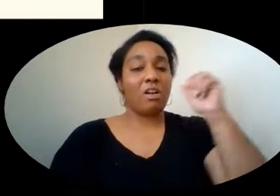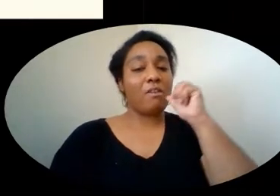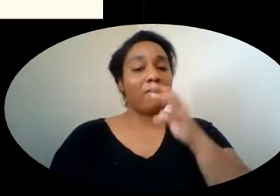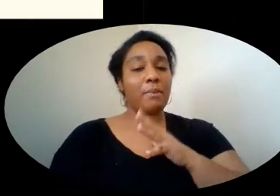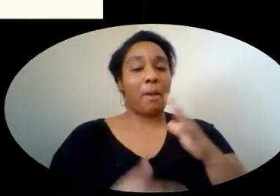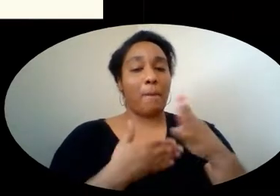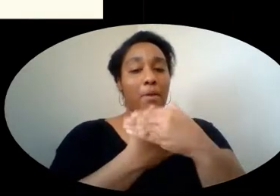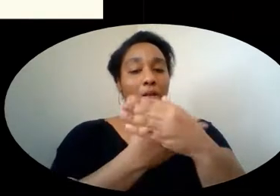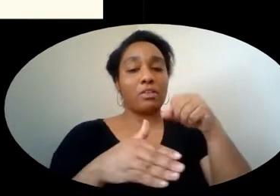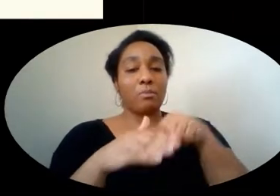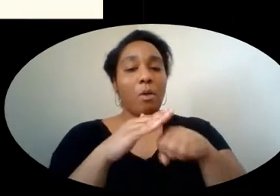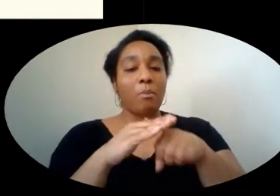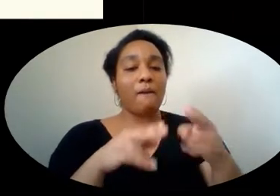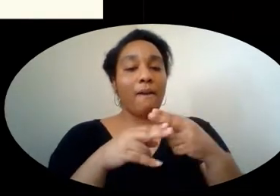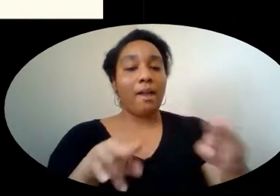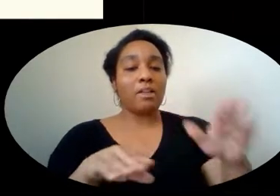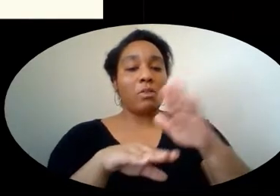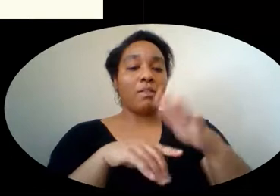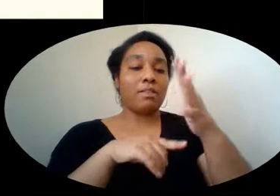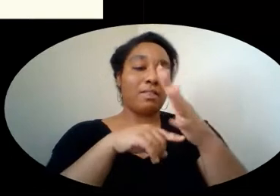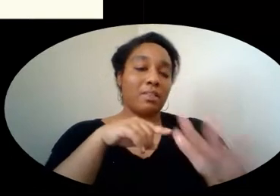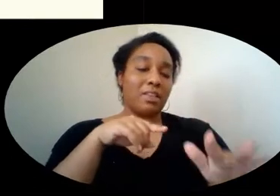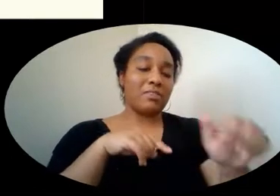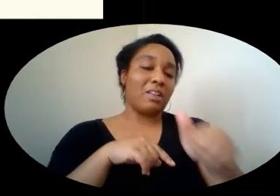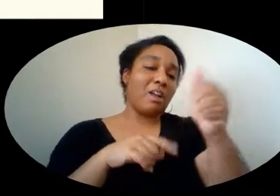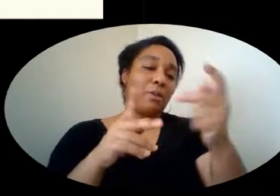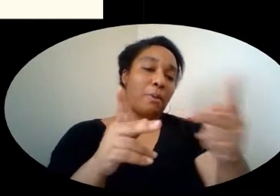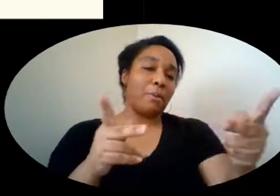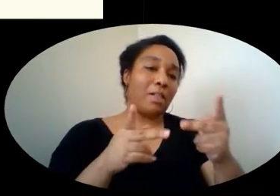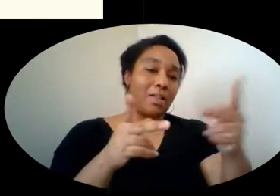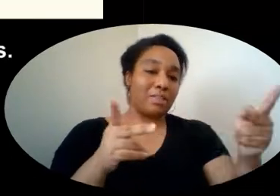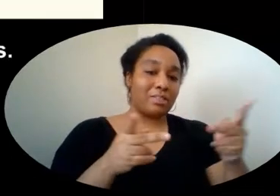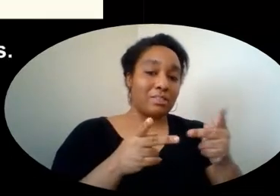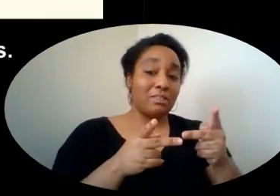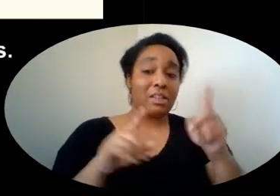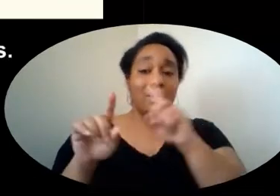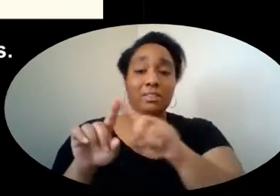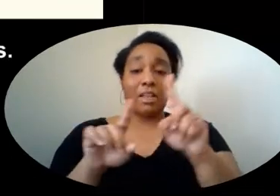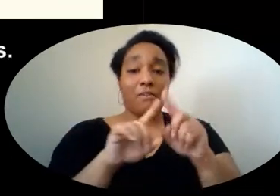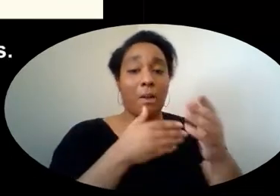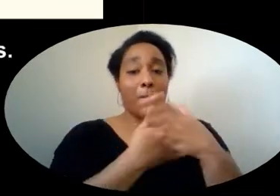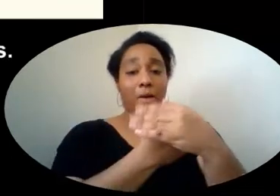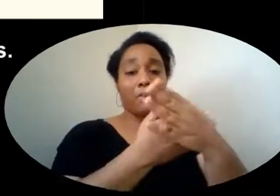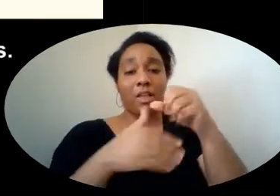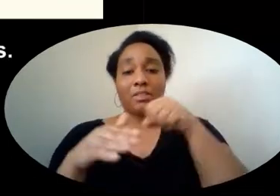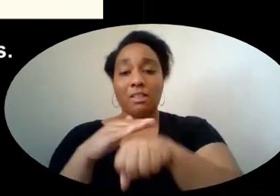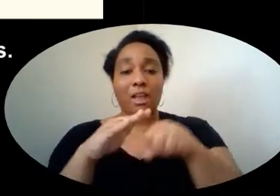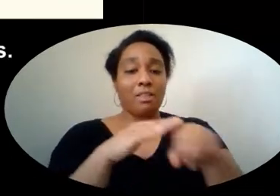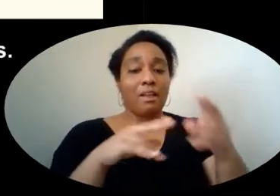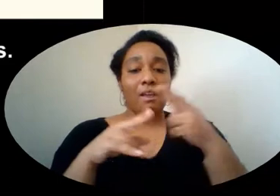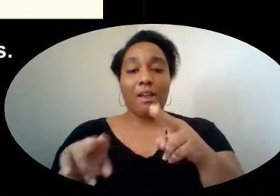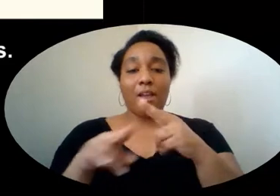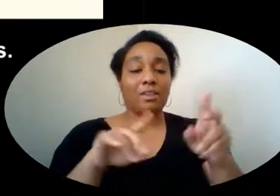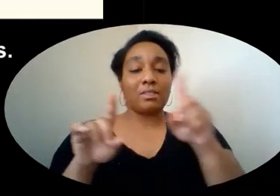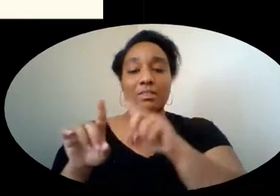butterflies lay their eggs on leaves and other places. Different butterflies lay their eggs on different